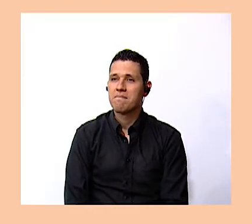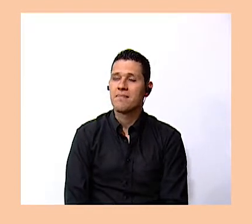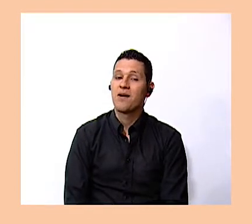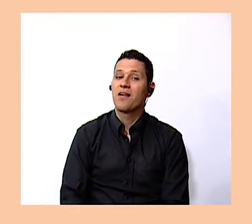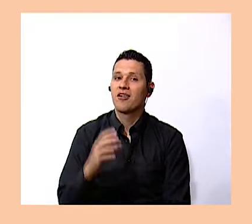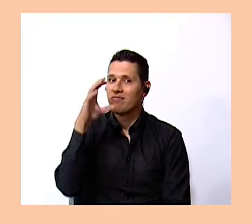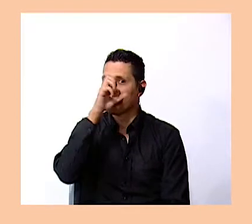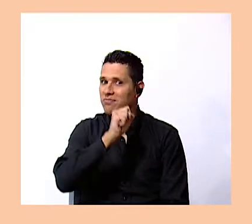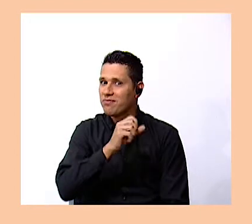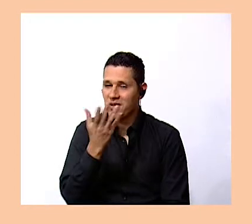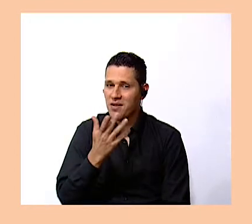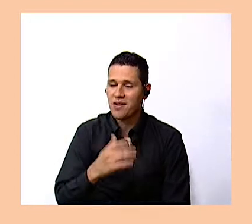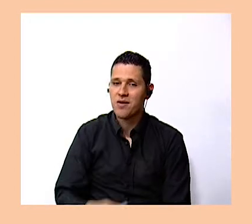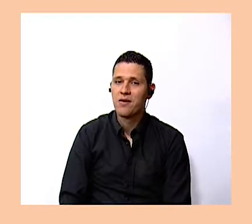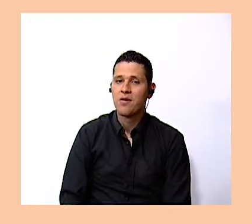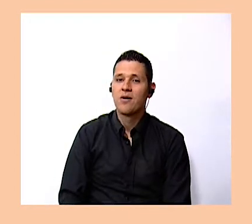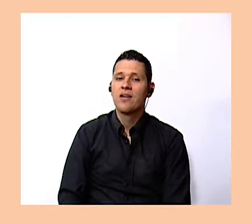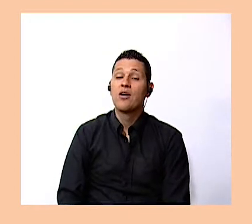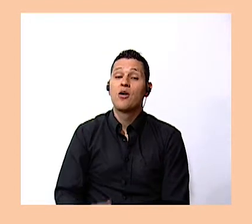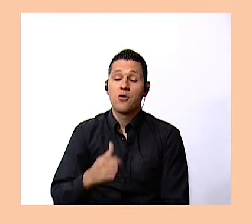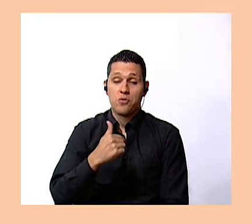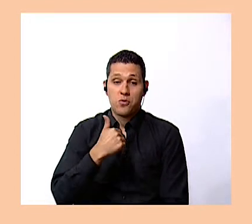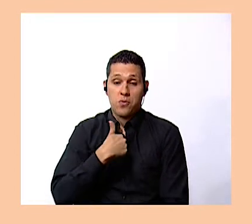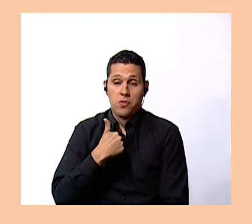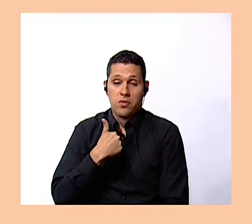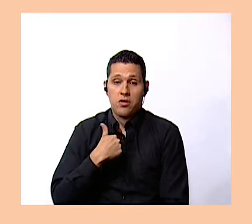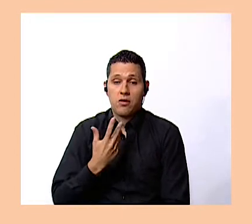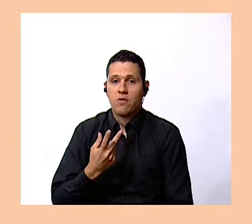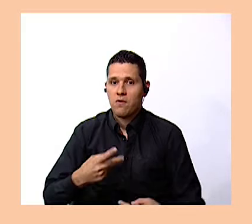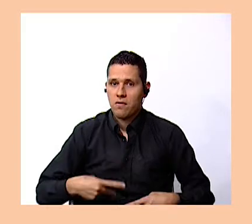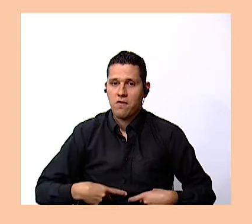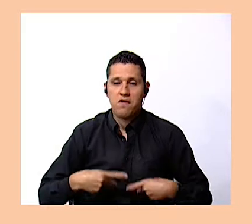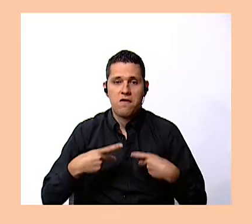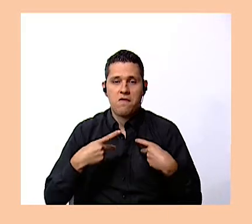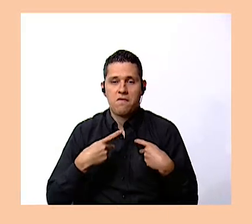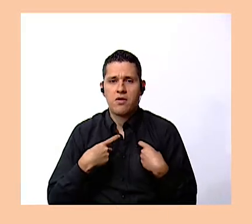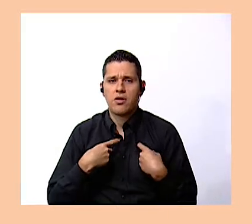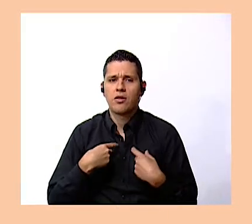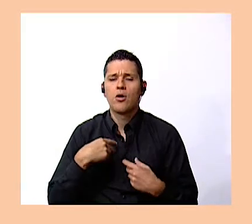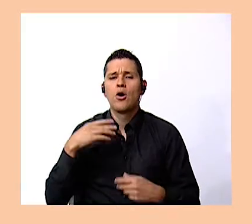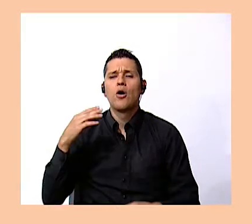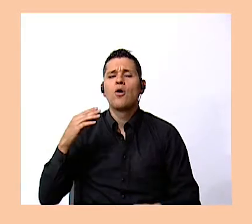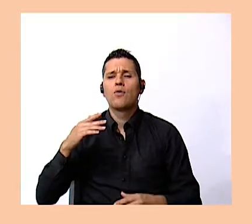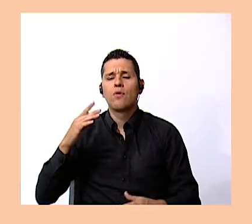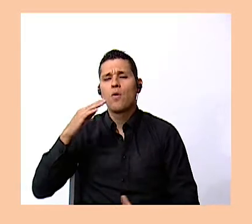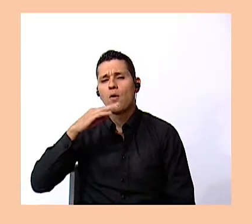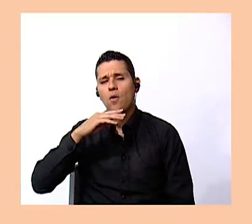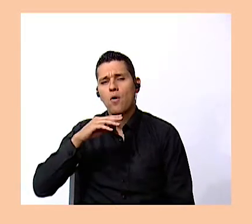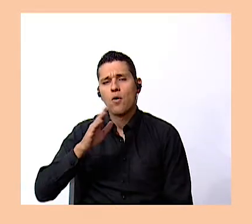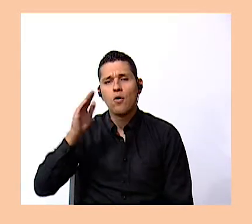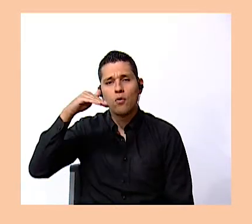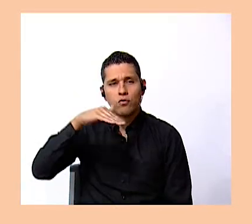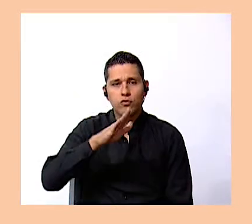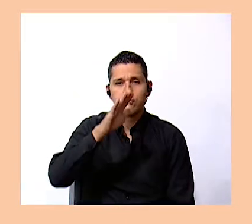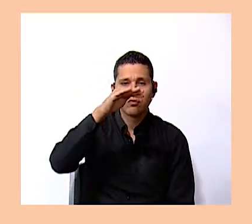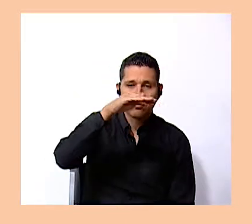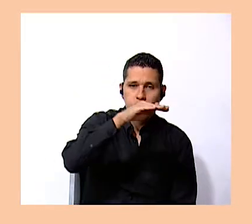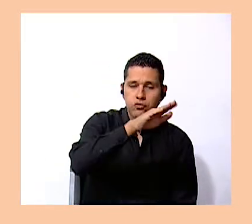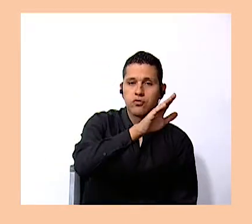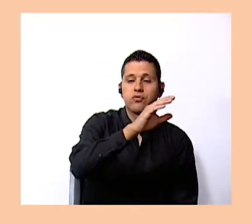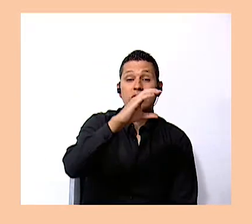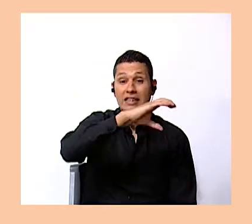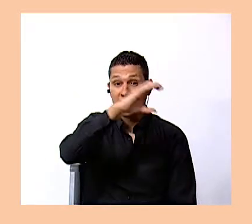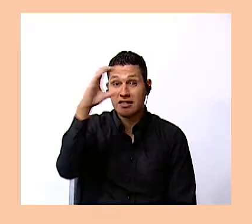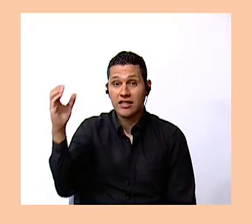thing and live on a tree i fly in the sky i need water and